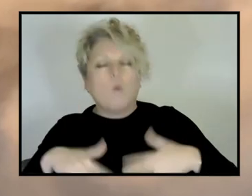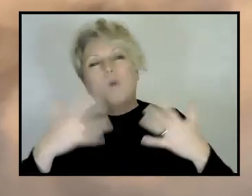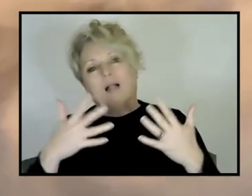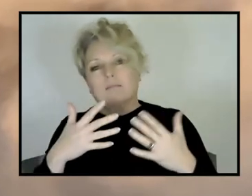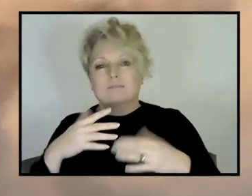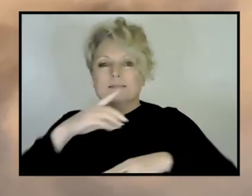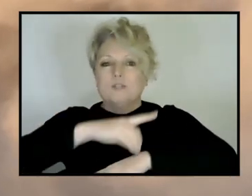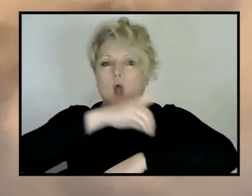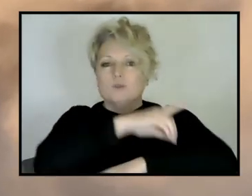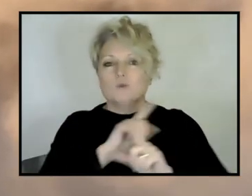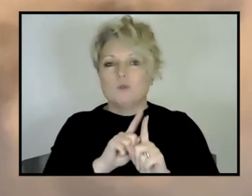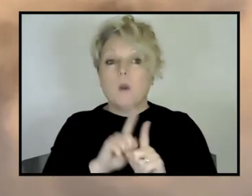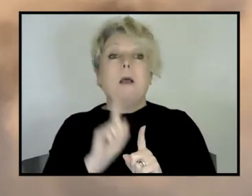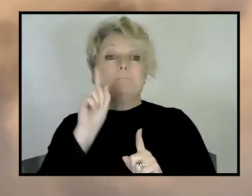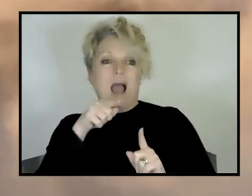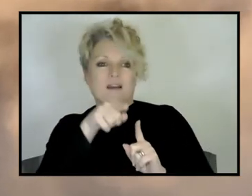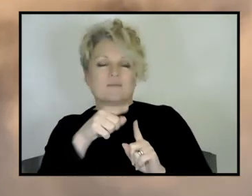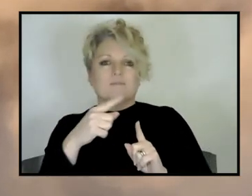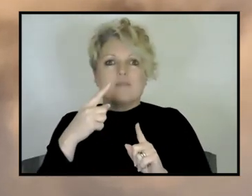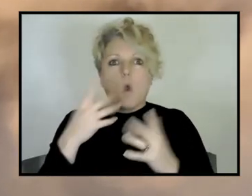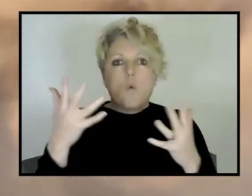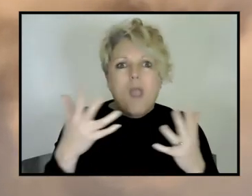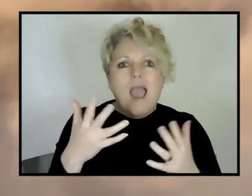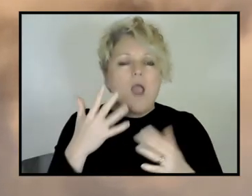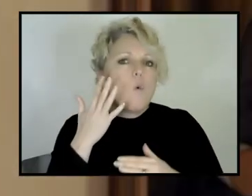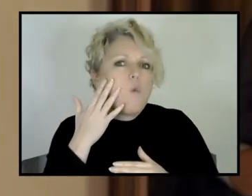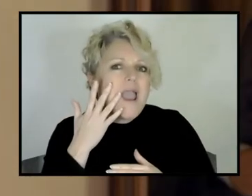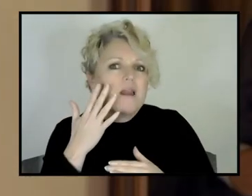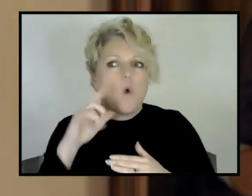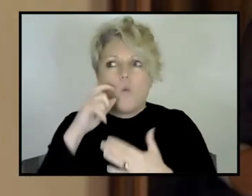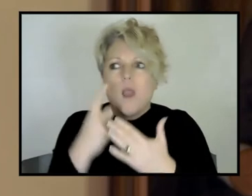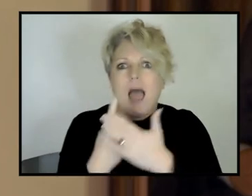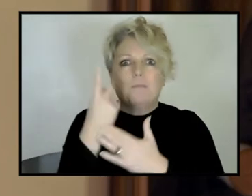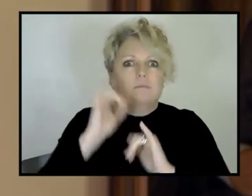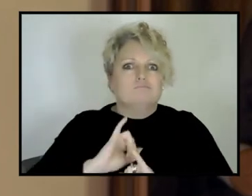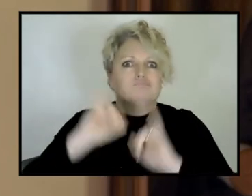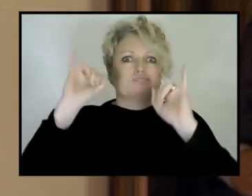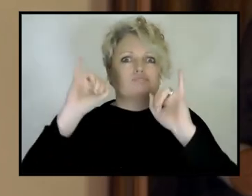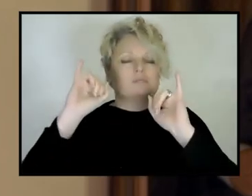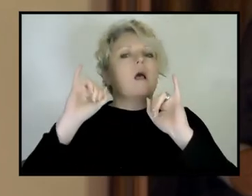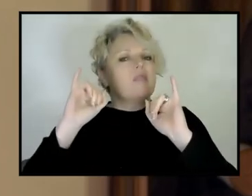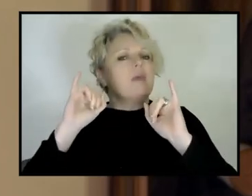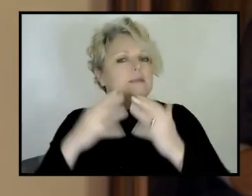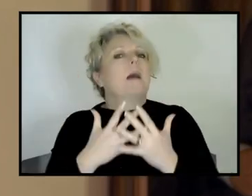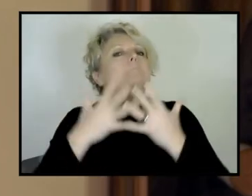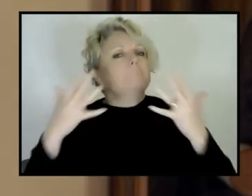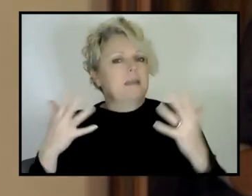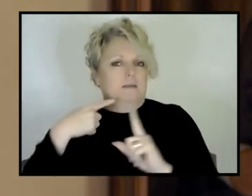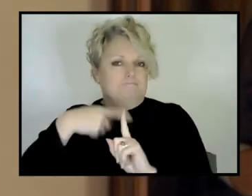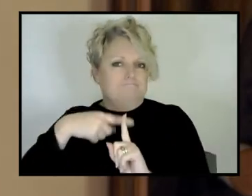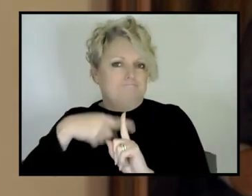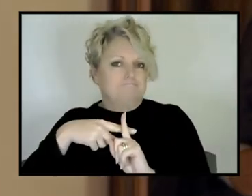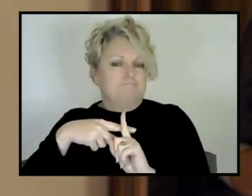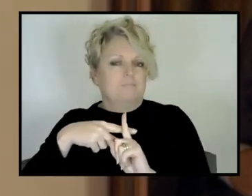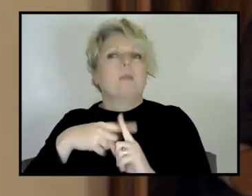yeah, I think that, uh, being able to predict where things are going to happen has been probably one of the most significant, um, outcomes from.